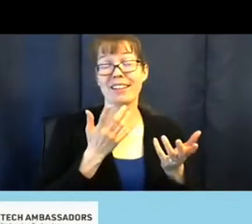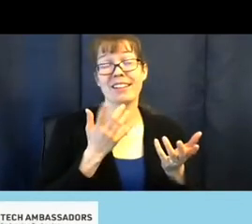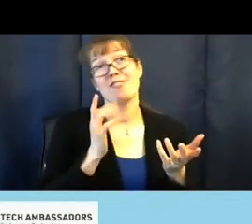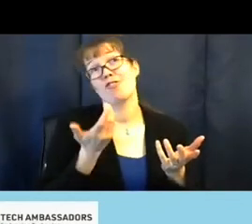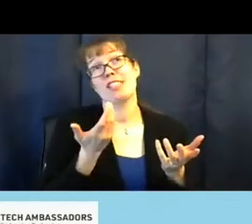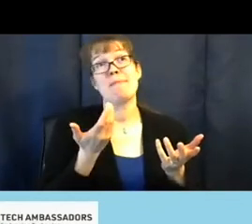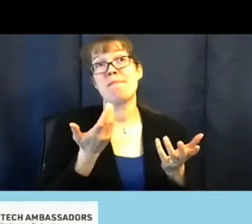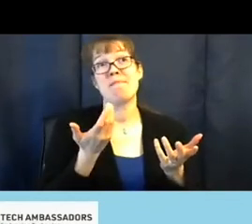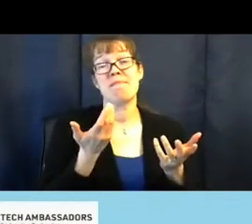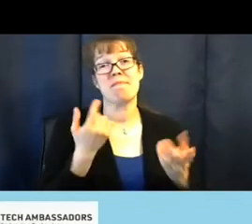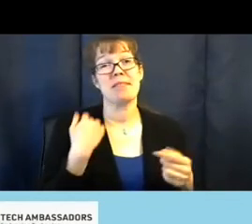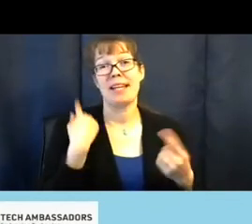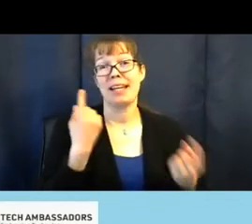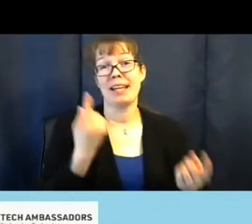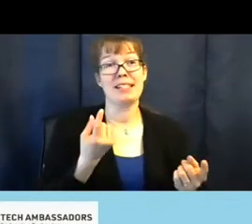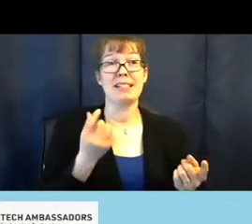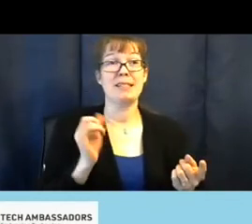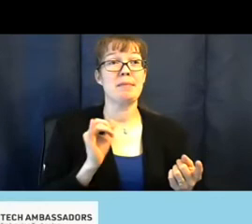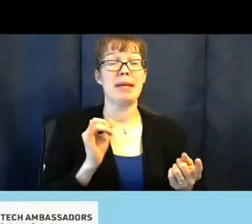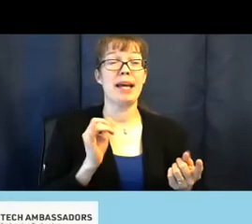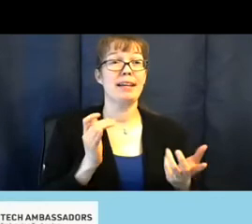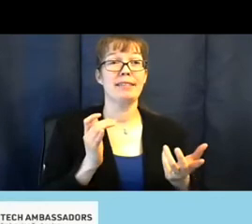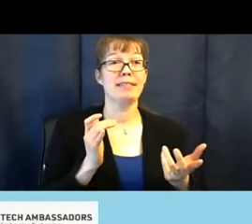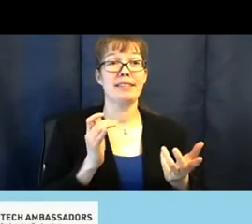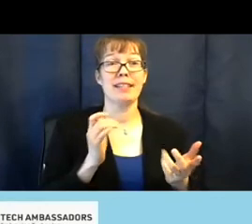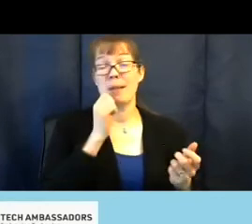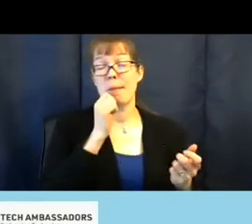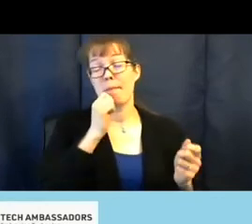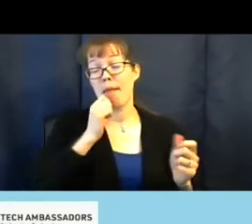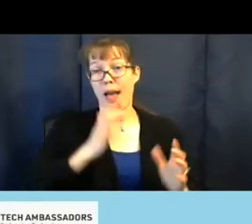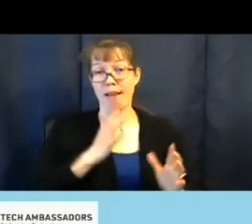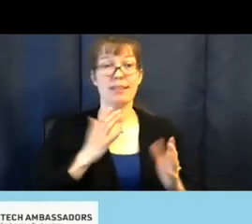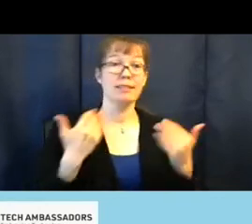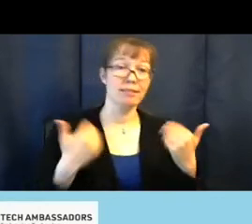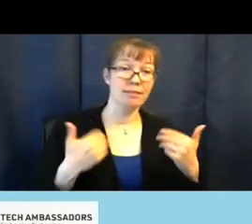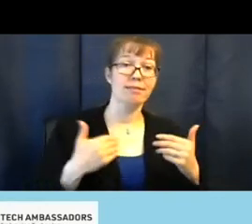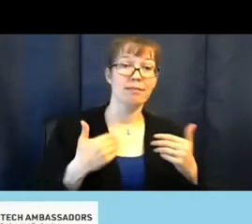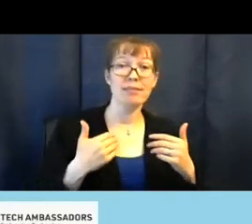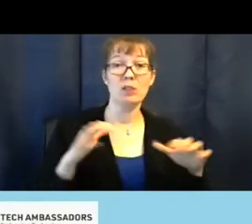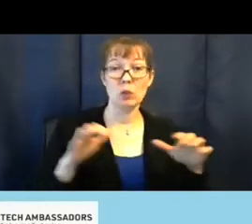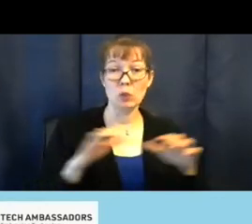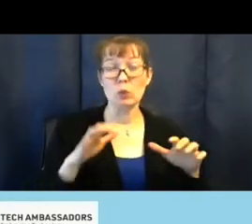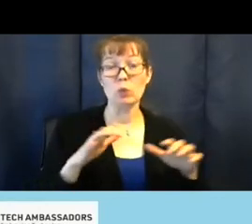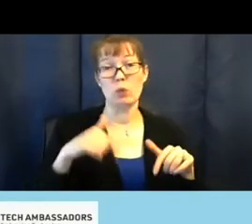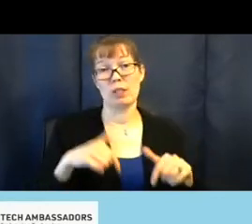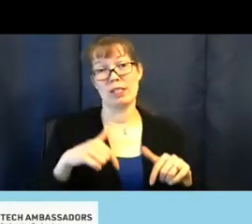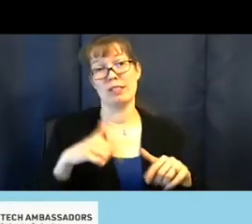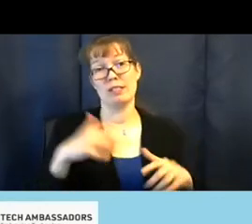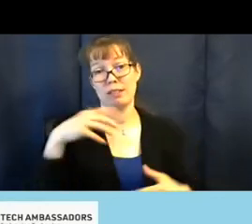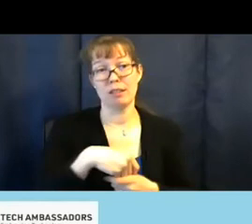has been a, like a blessing to do all this. And